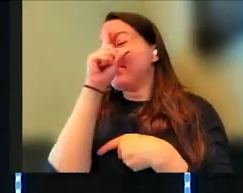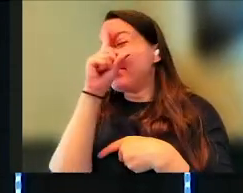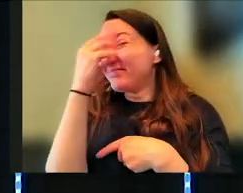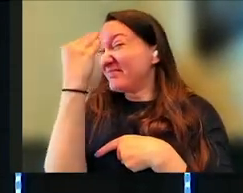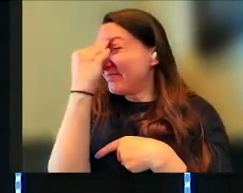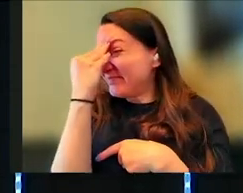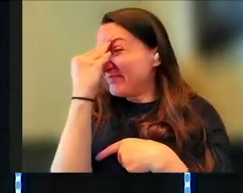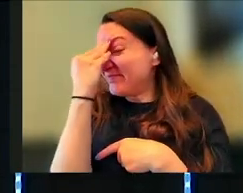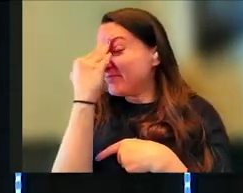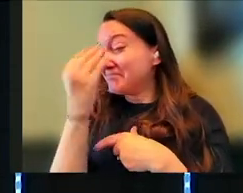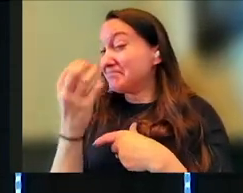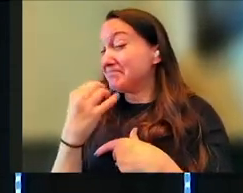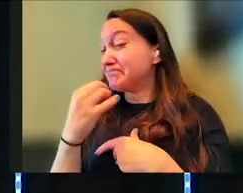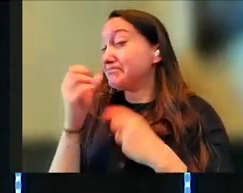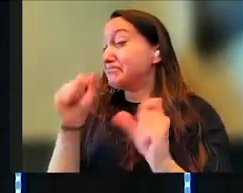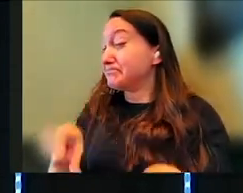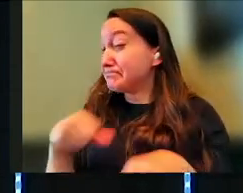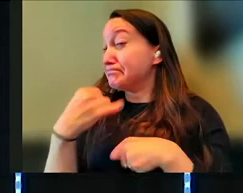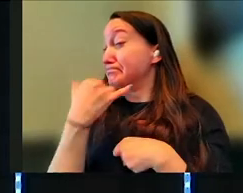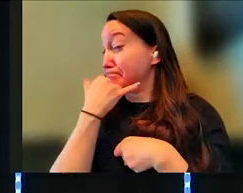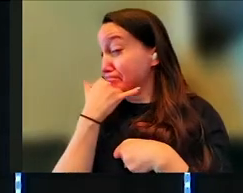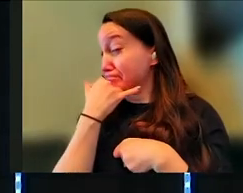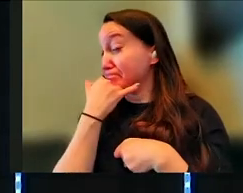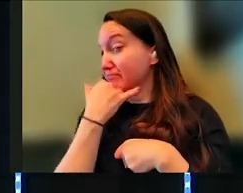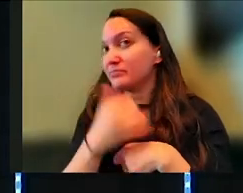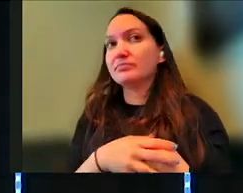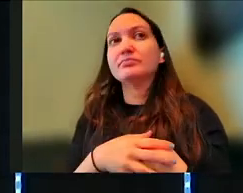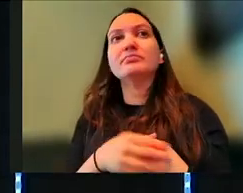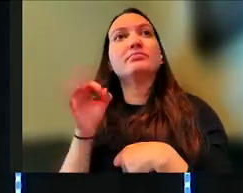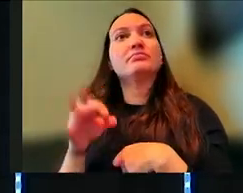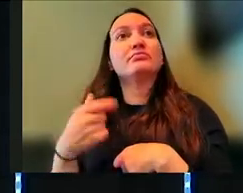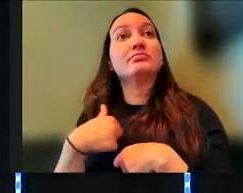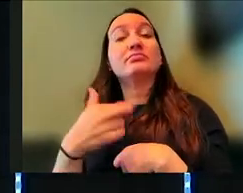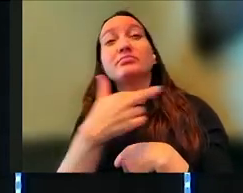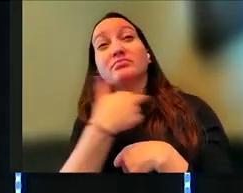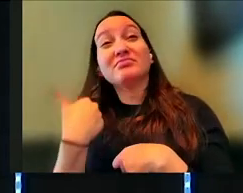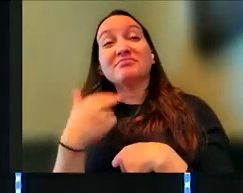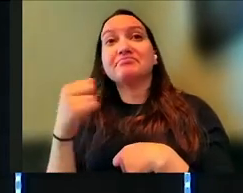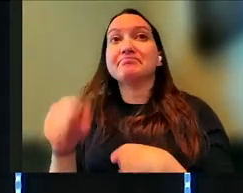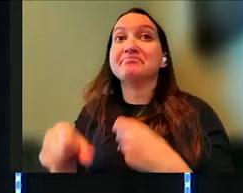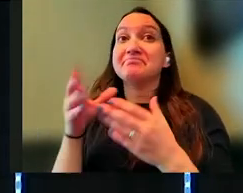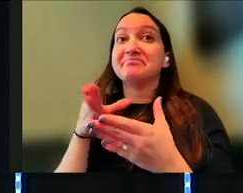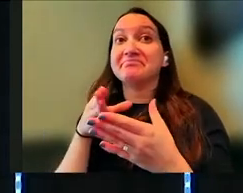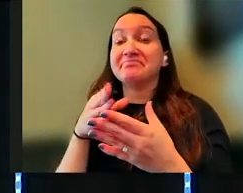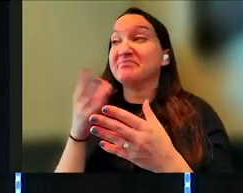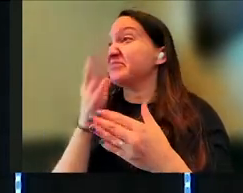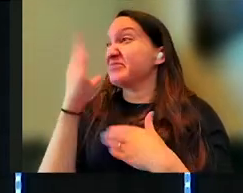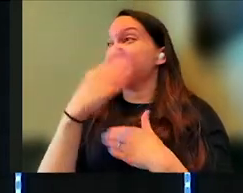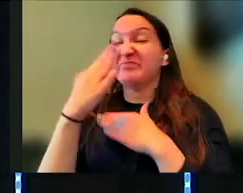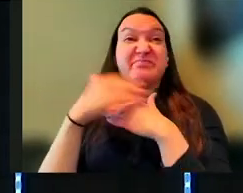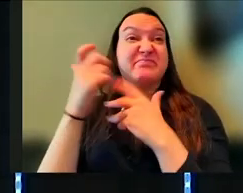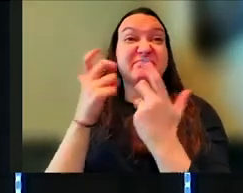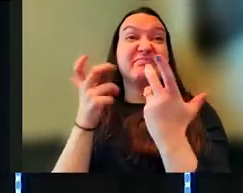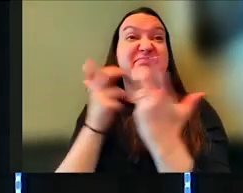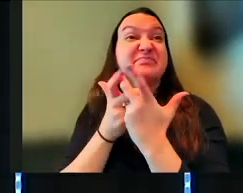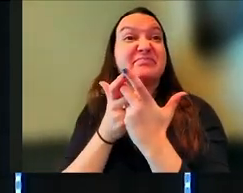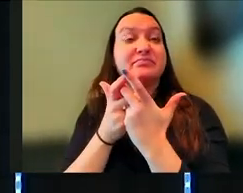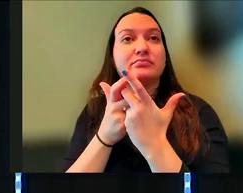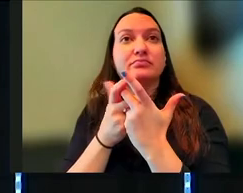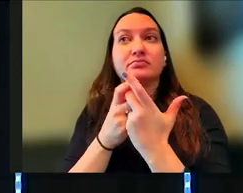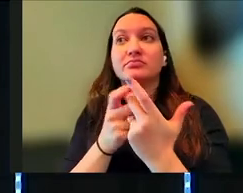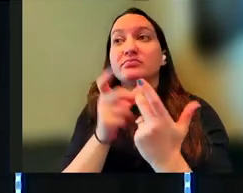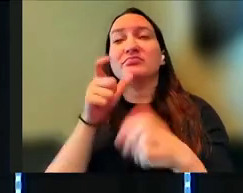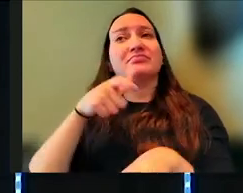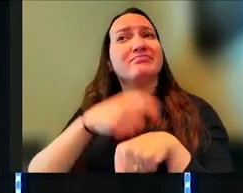there's a chance I'm going to be very wrong, and if I take that risk, it can lead me to places that you never caught me to, God, so instead of just wasting